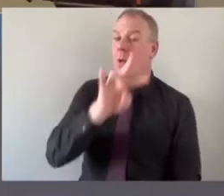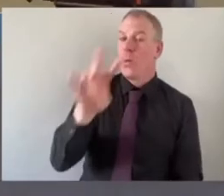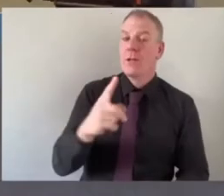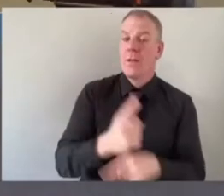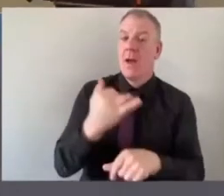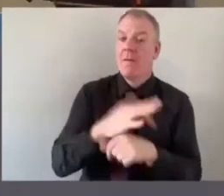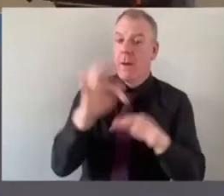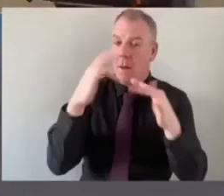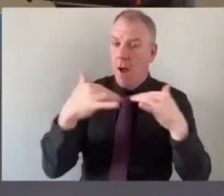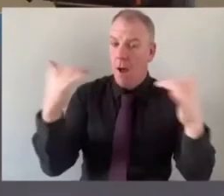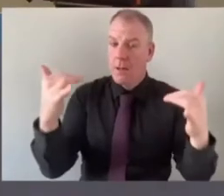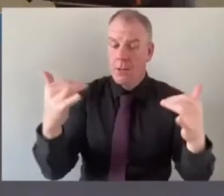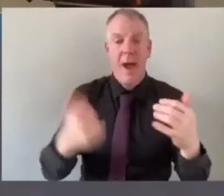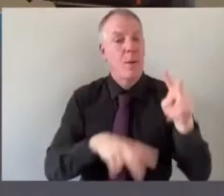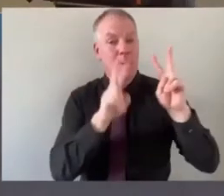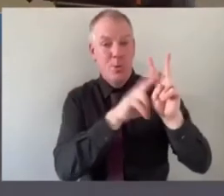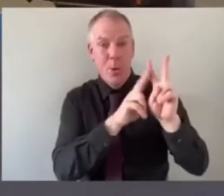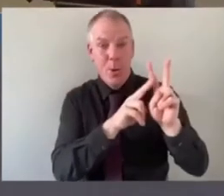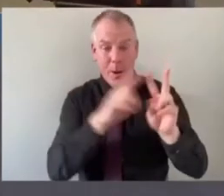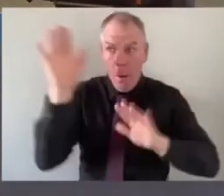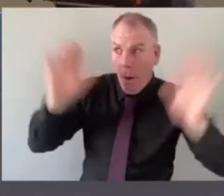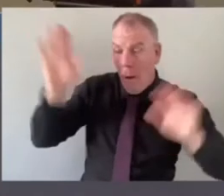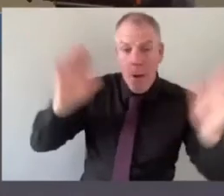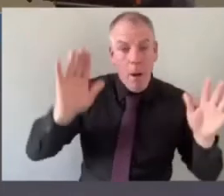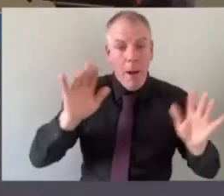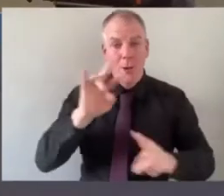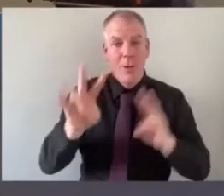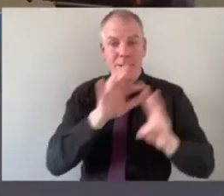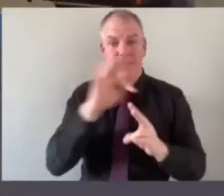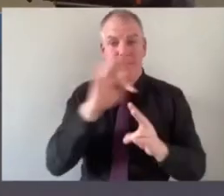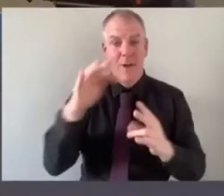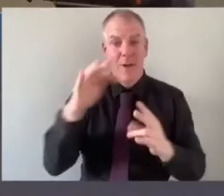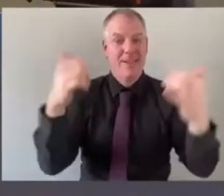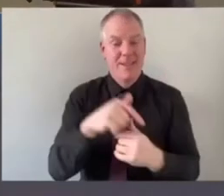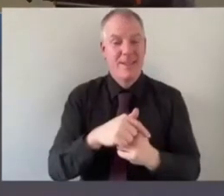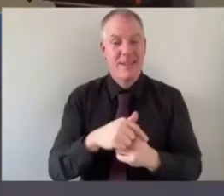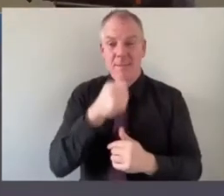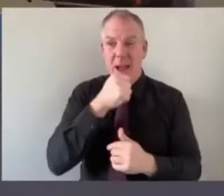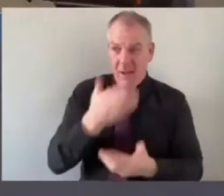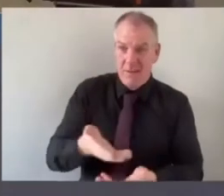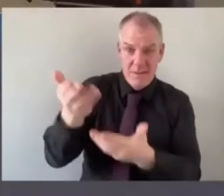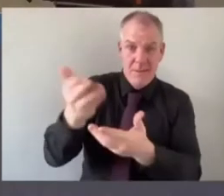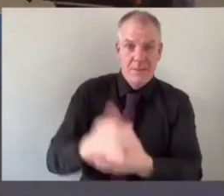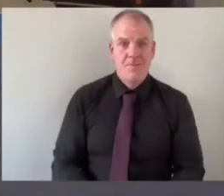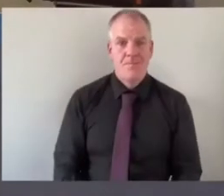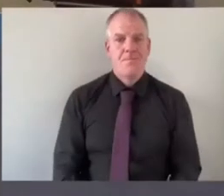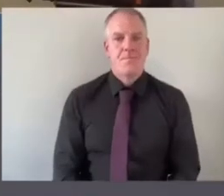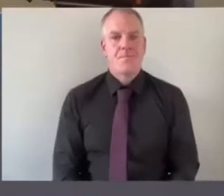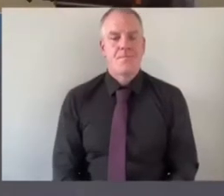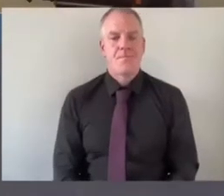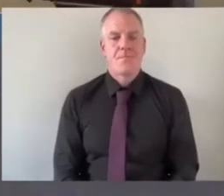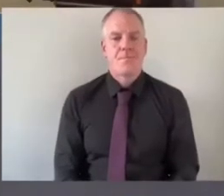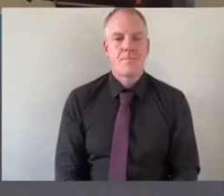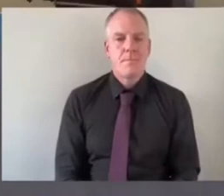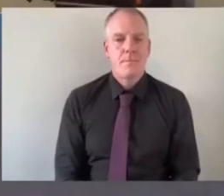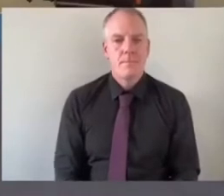audience we actually have two oh my god we've loads um yeah so we'll get a microphone over uh to you there since